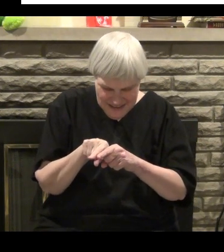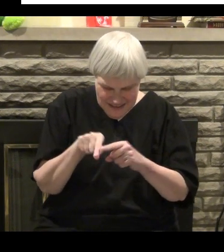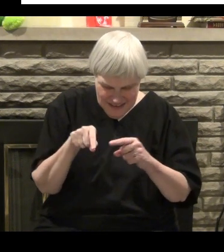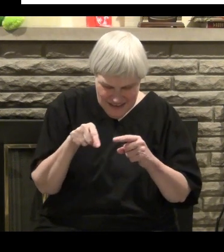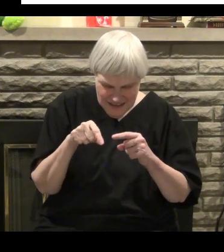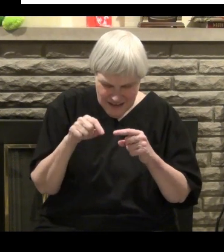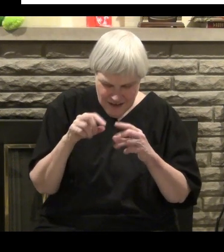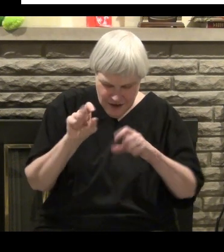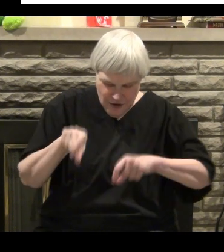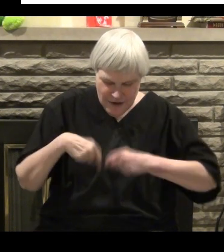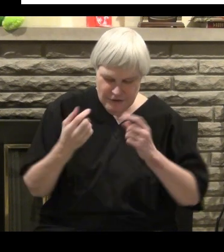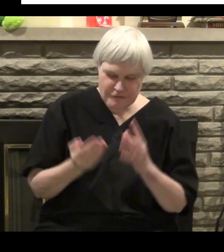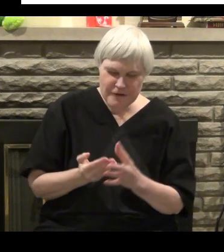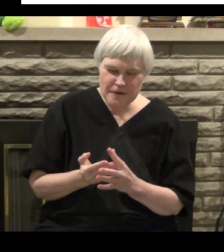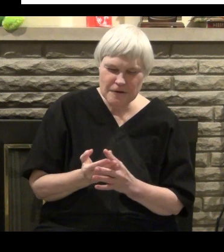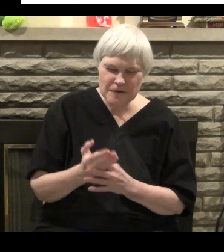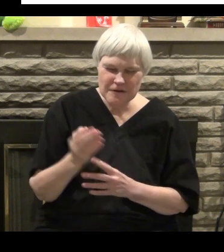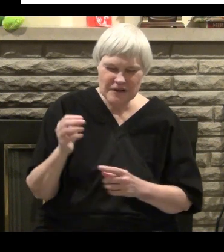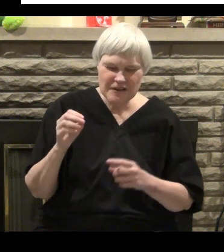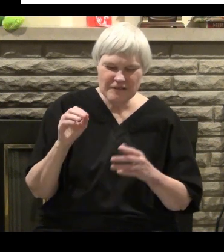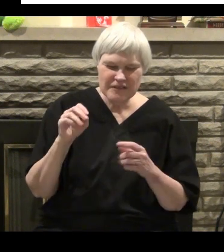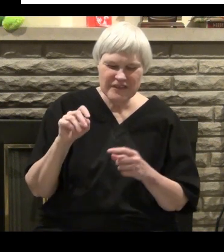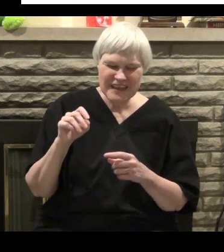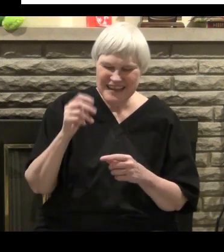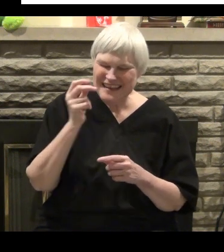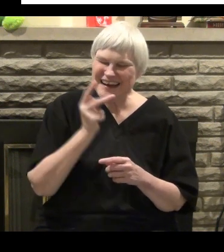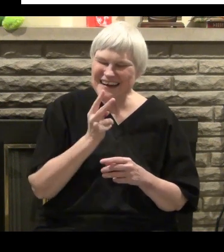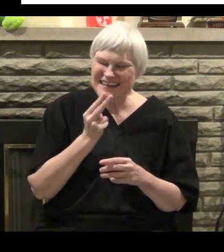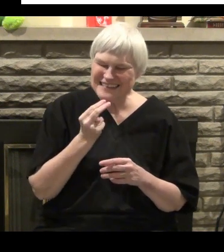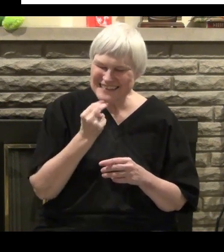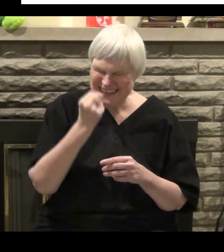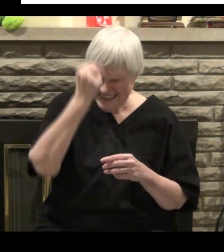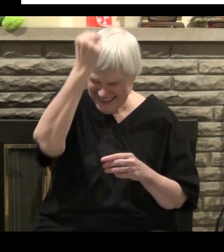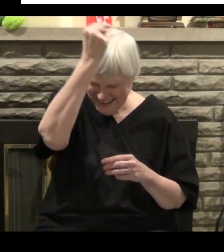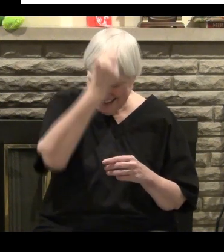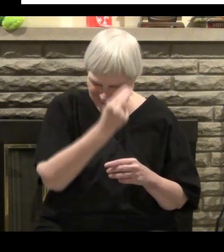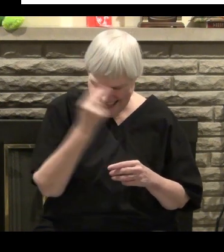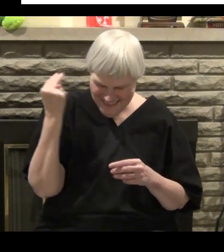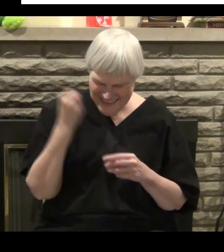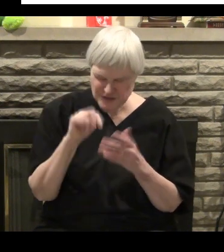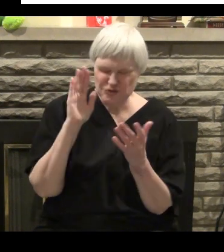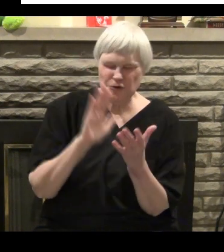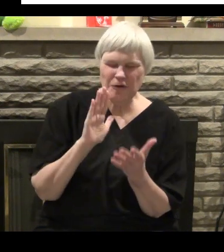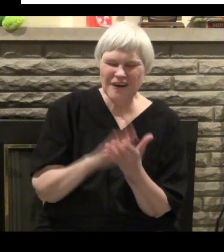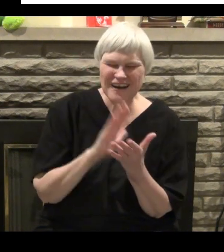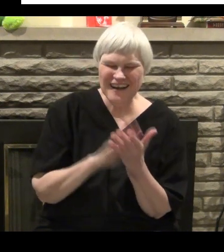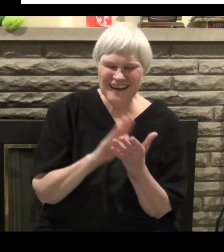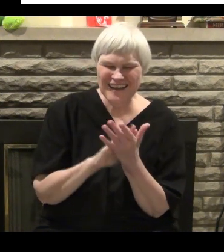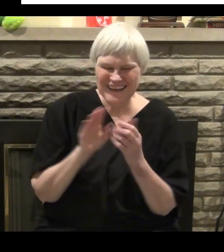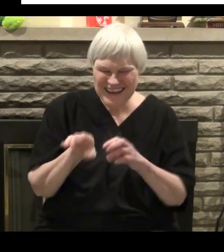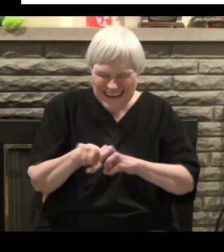catechism that I had when I was going through the catechism class.